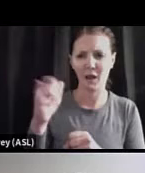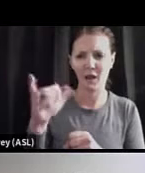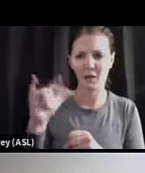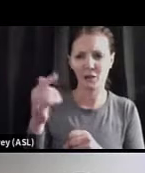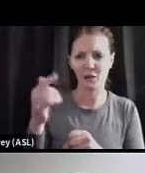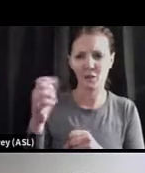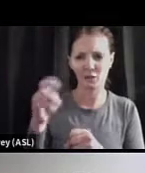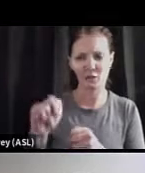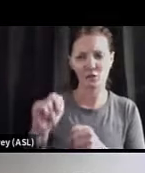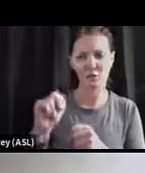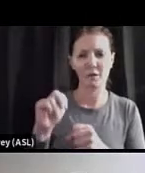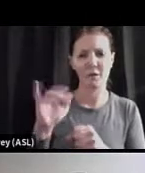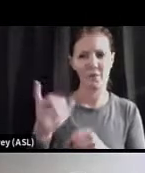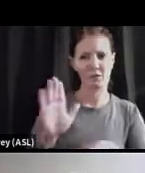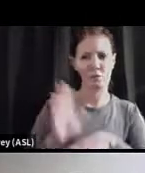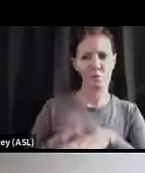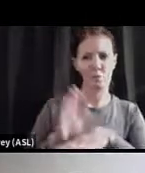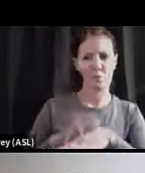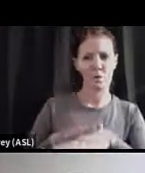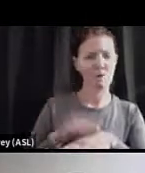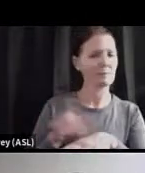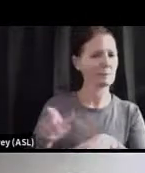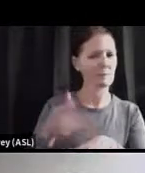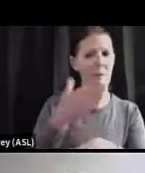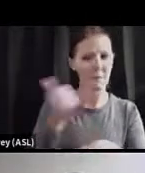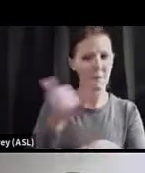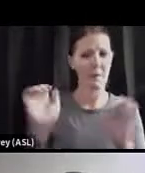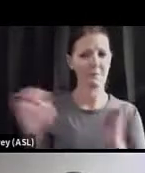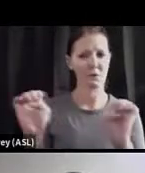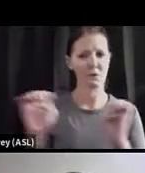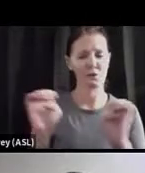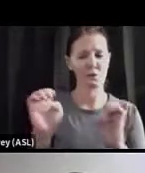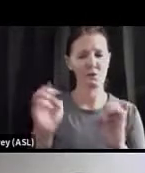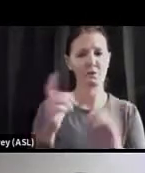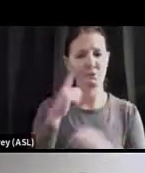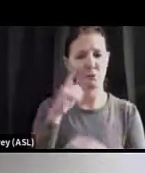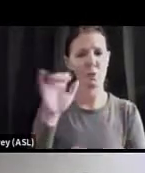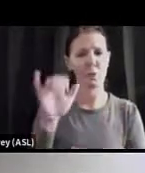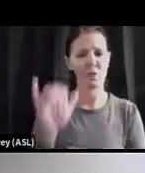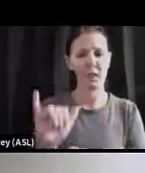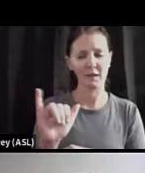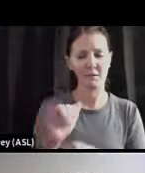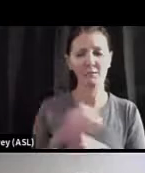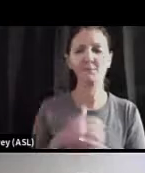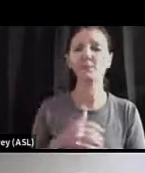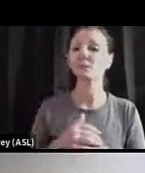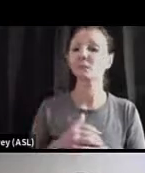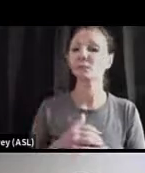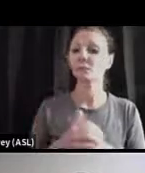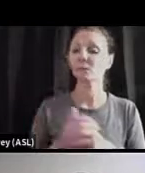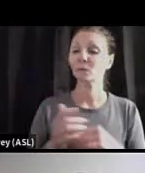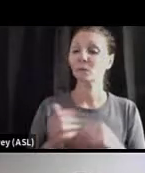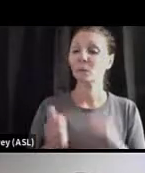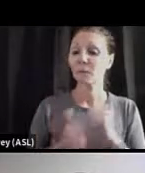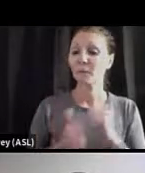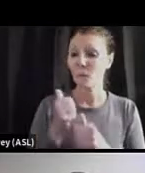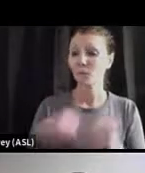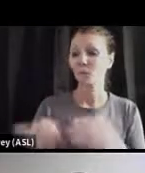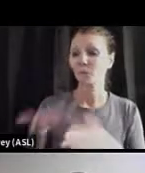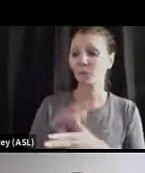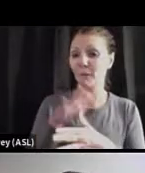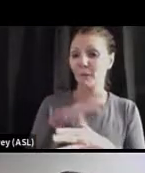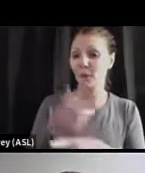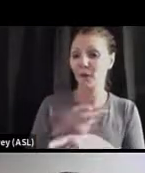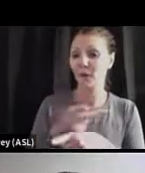Those are all warning signs that say you really should seek emergency care. Once again, most primary care providers